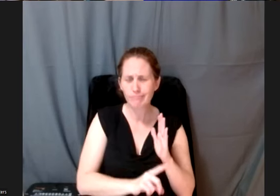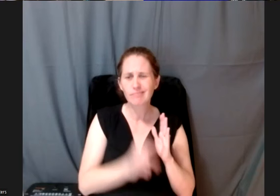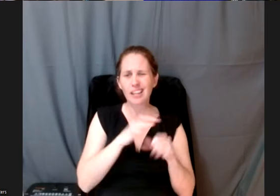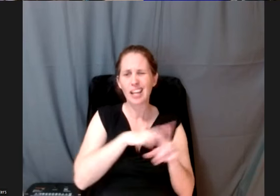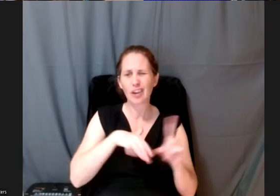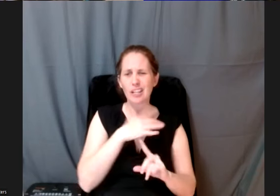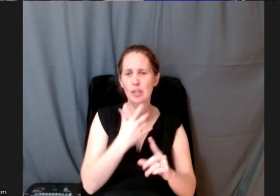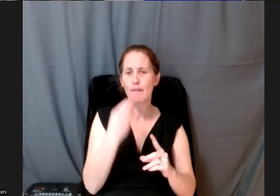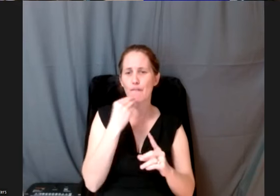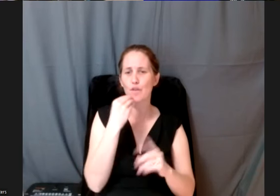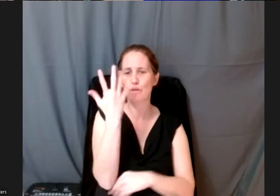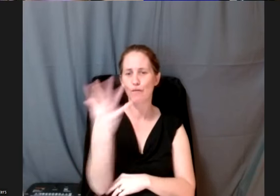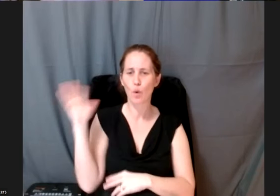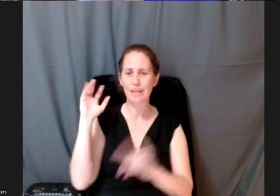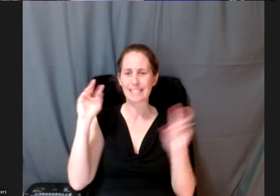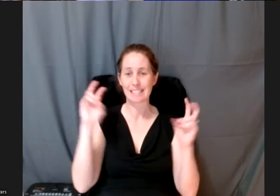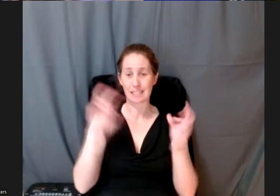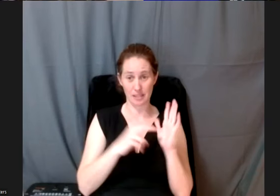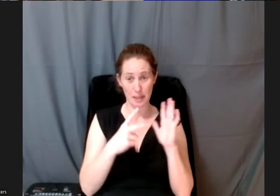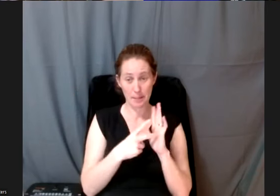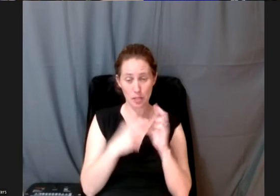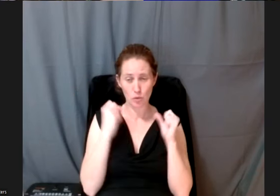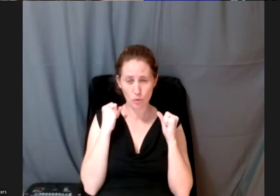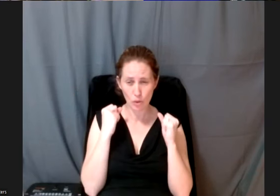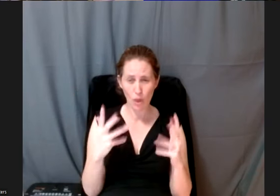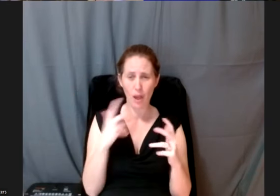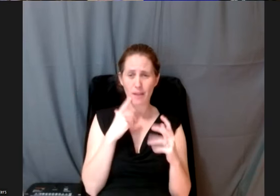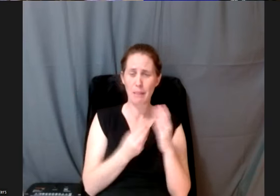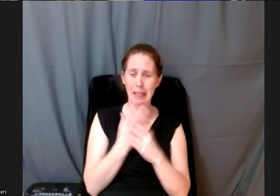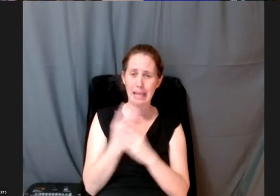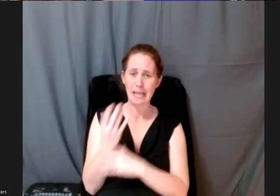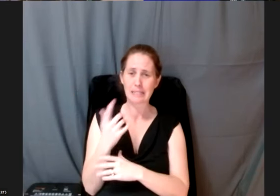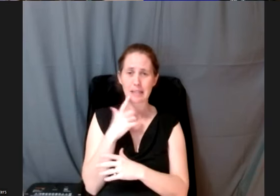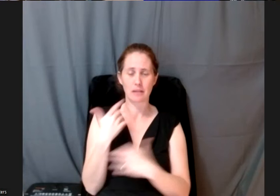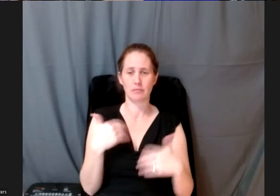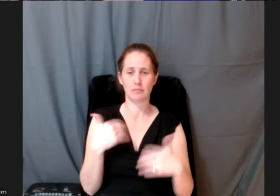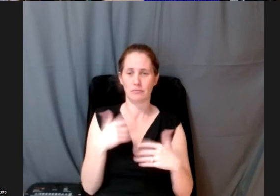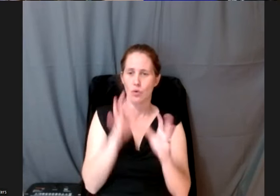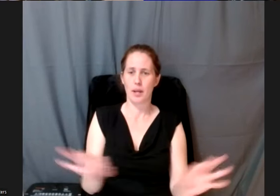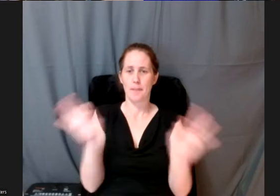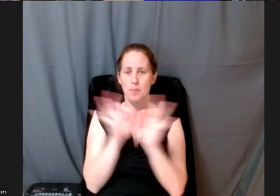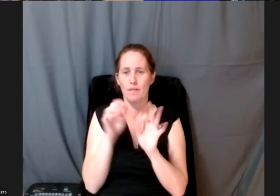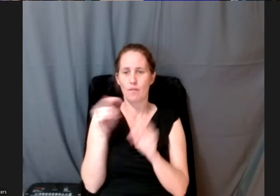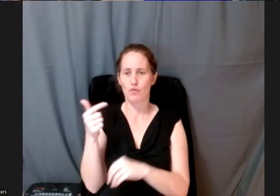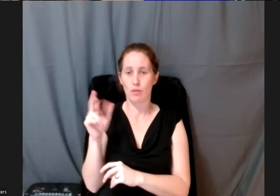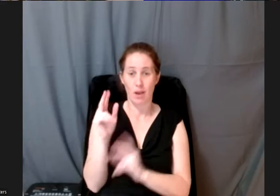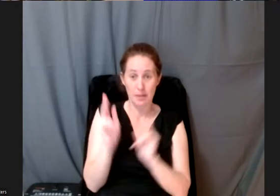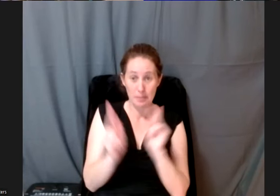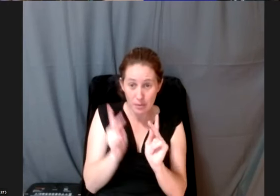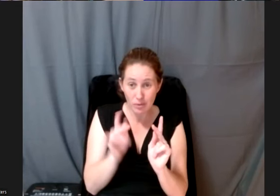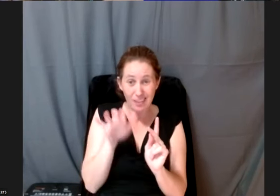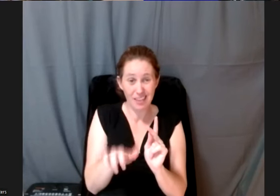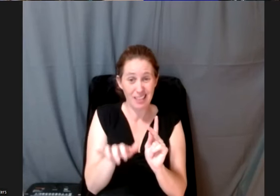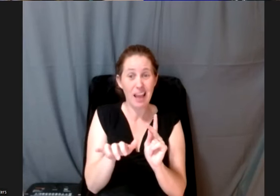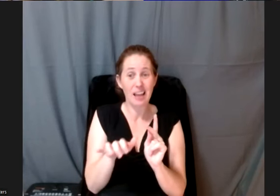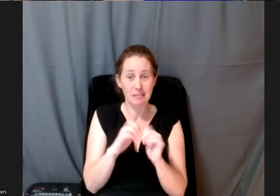to as a food forest. That is, there are a number of plants that are incredibly important to Grand Ronde peoples and that form still